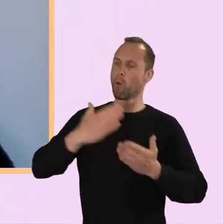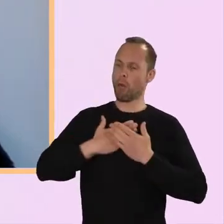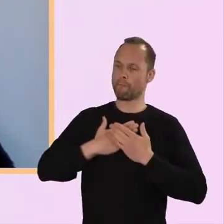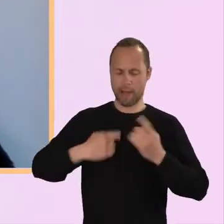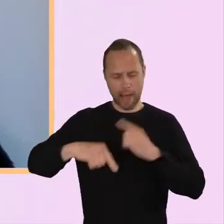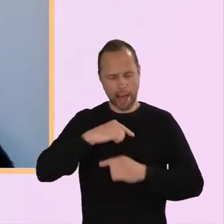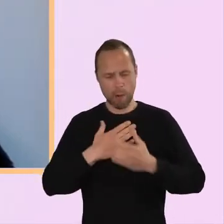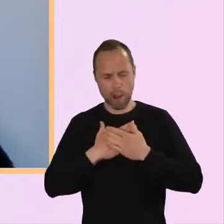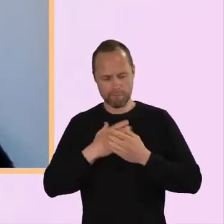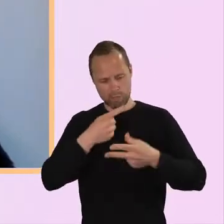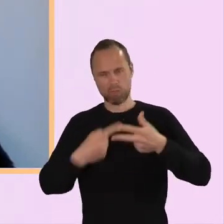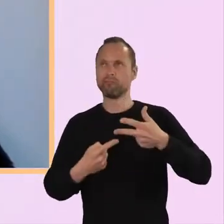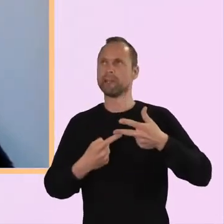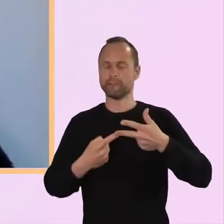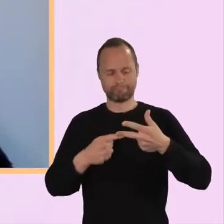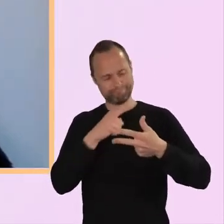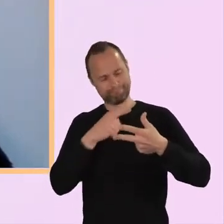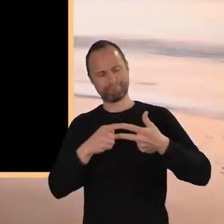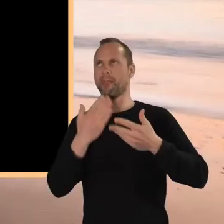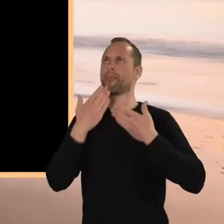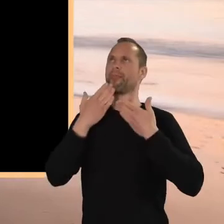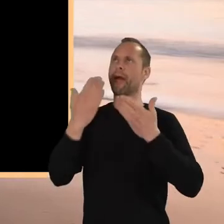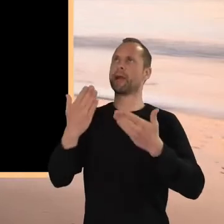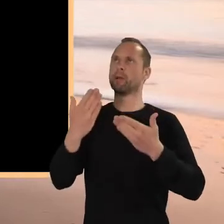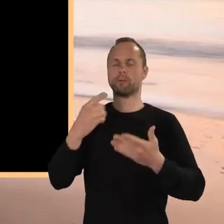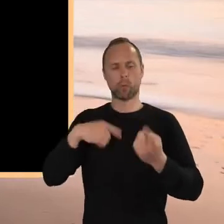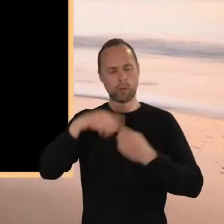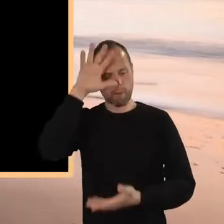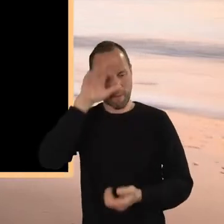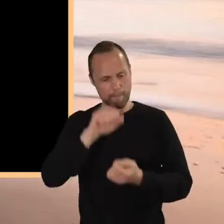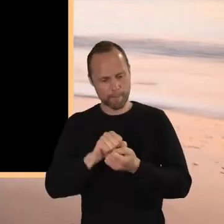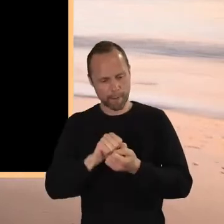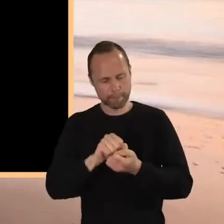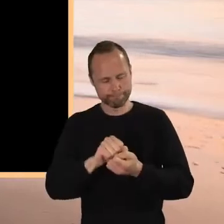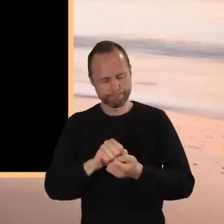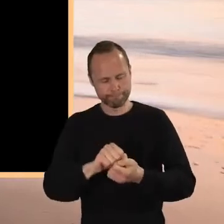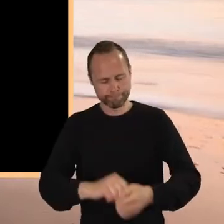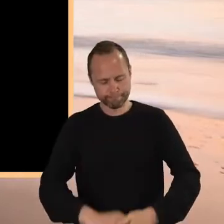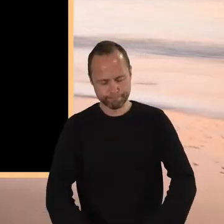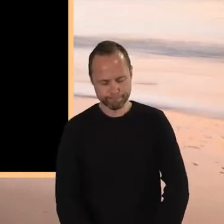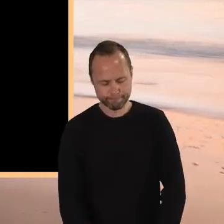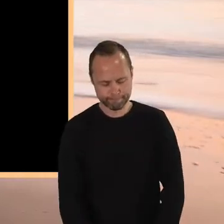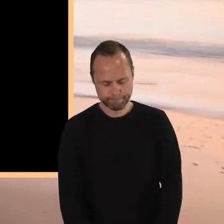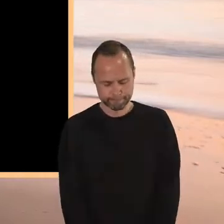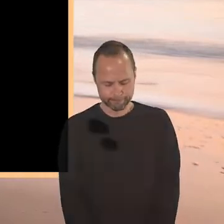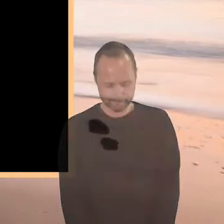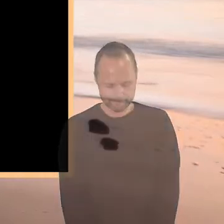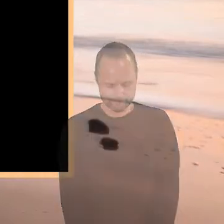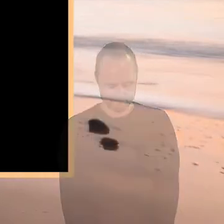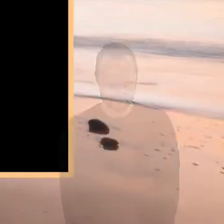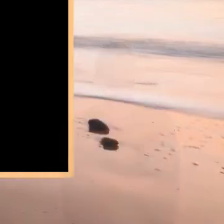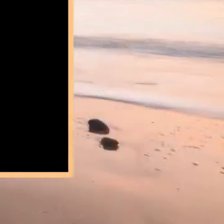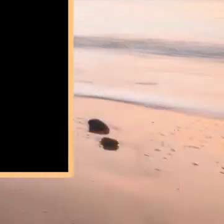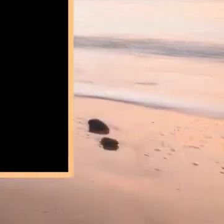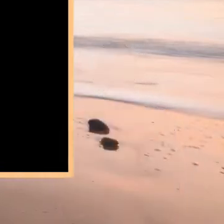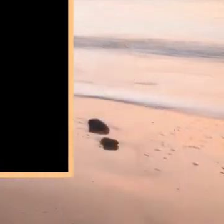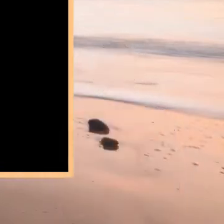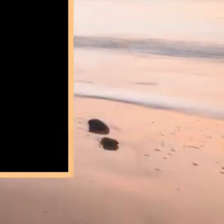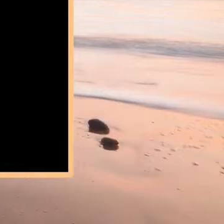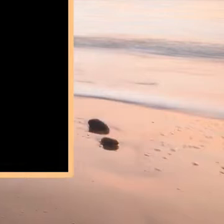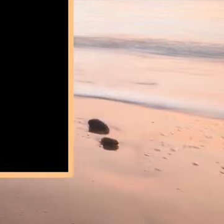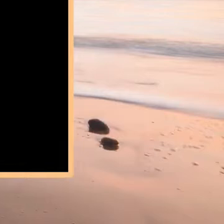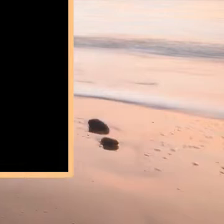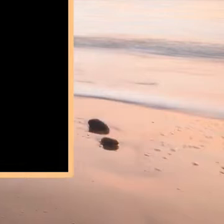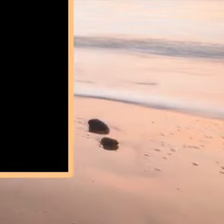you thanks and we remember, Ronald